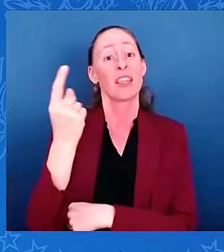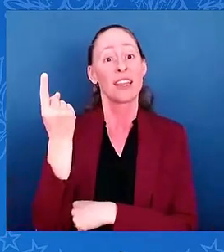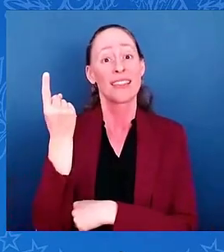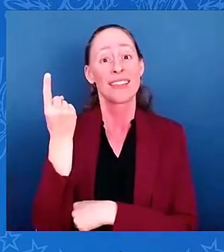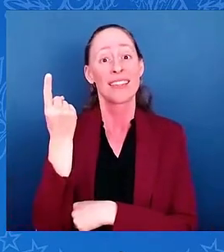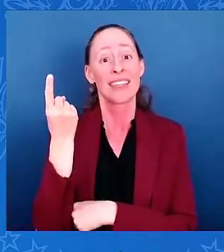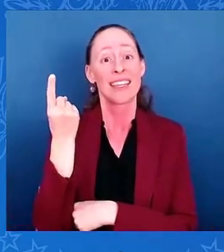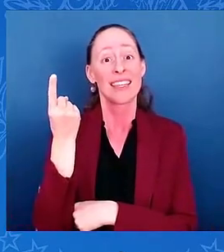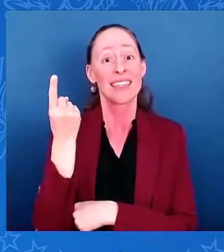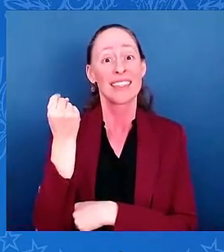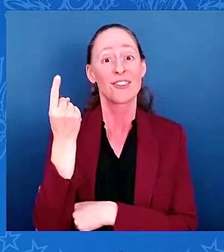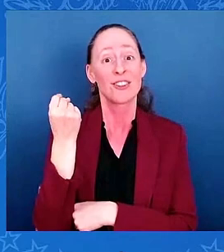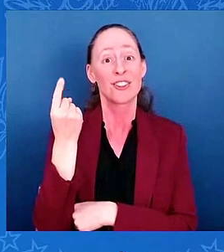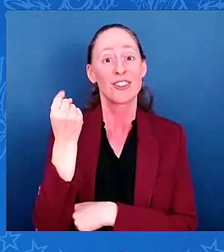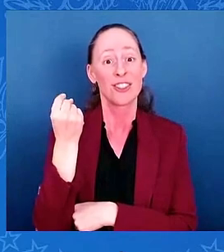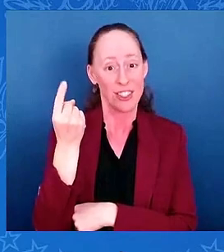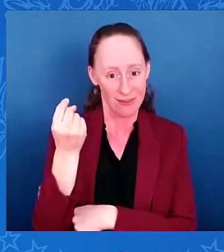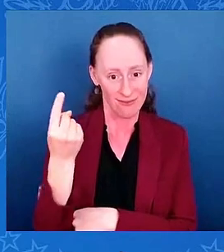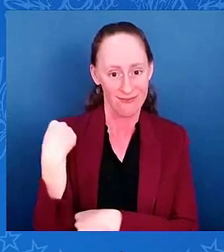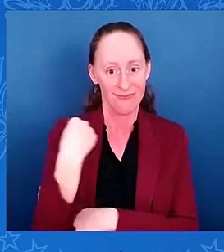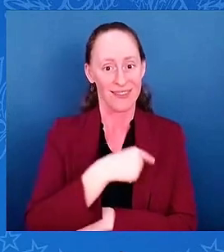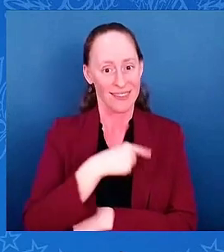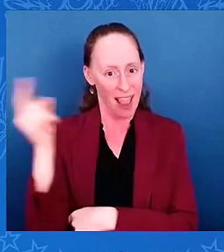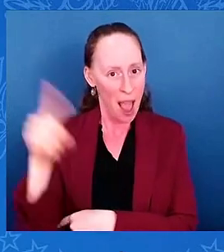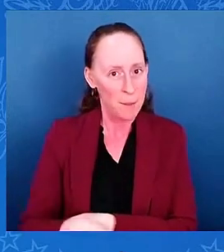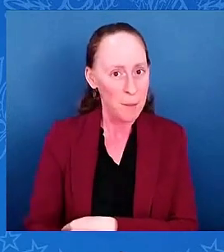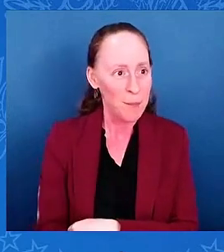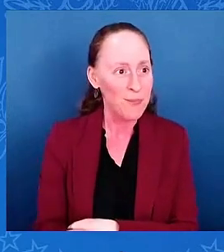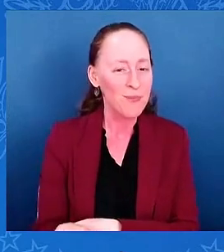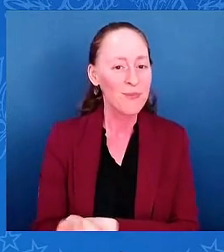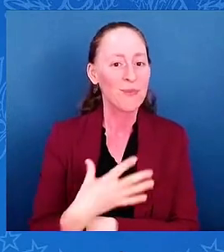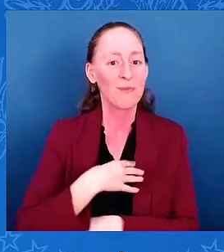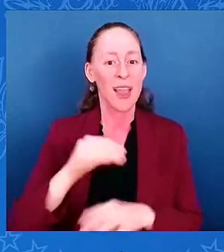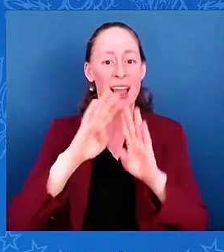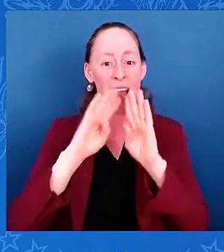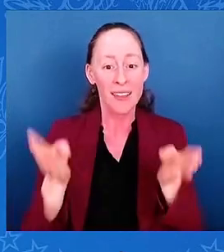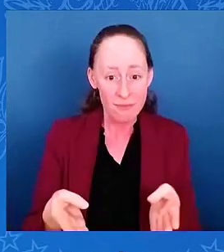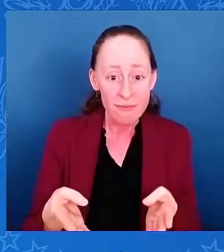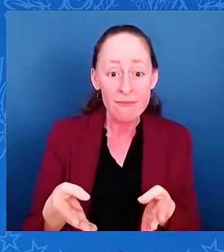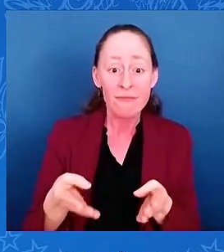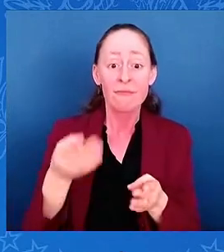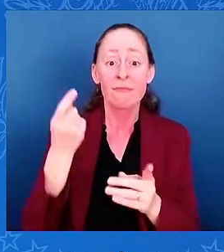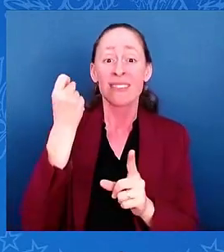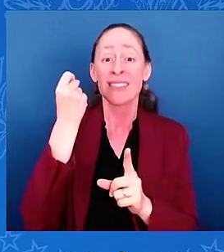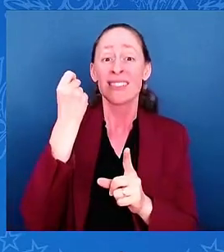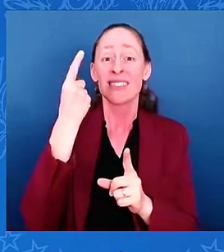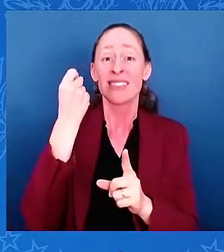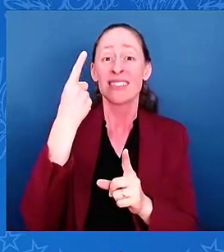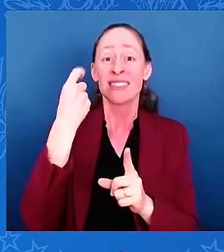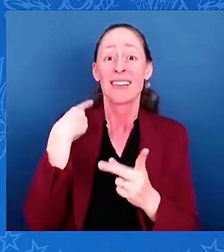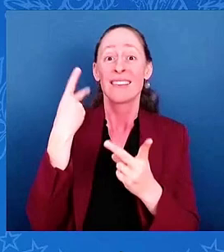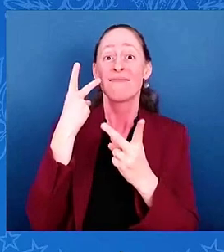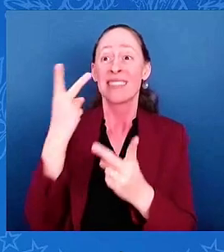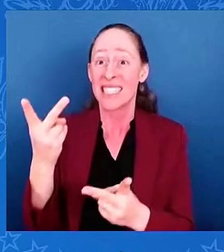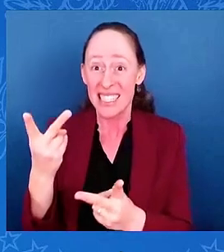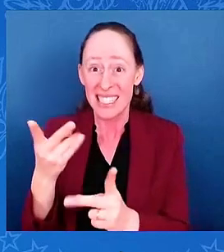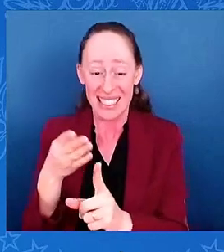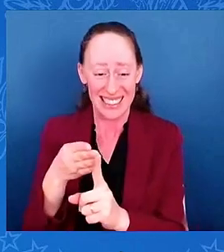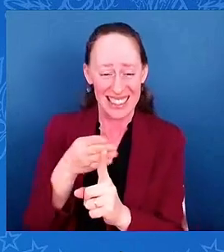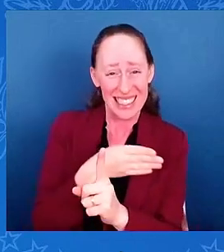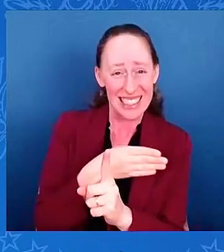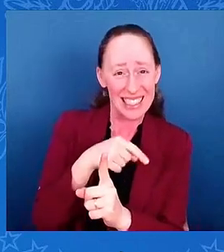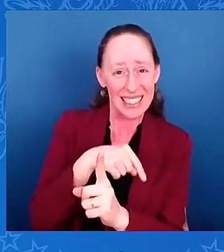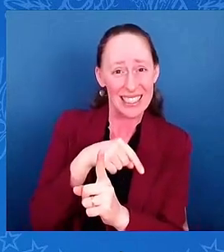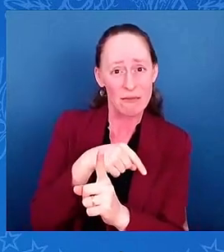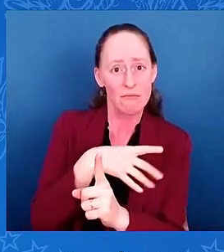the day after my mother passed away. Of course, any time we are celebrating a Chiefs victory, I always think